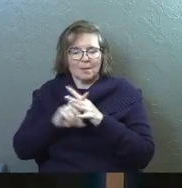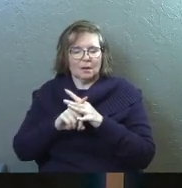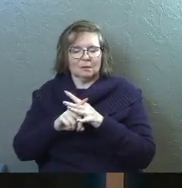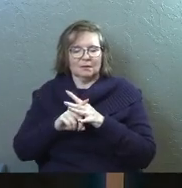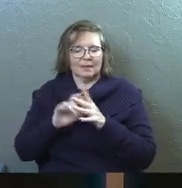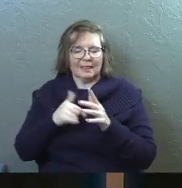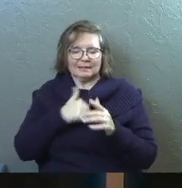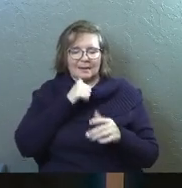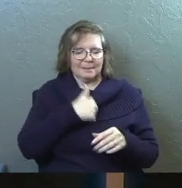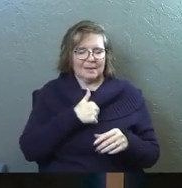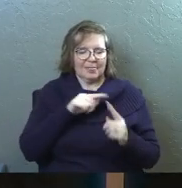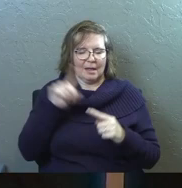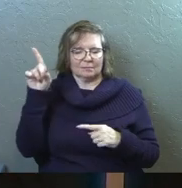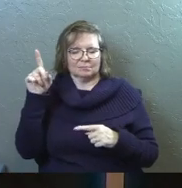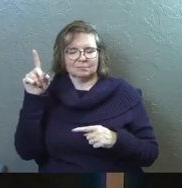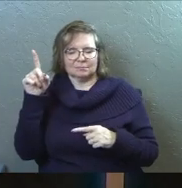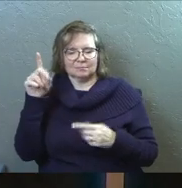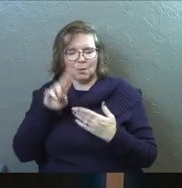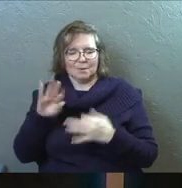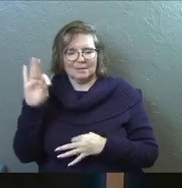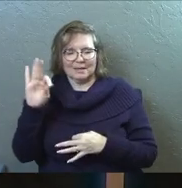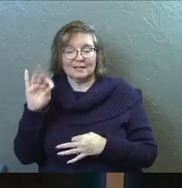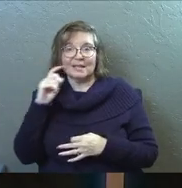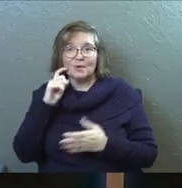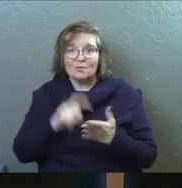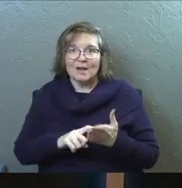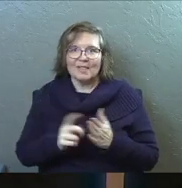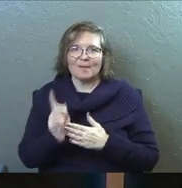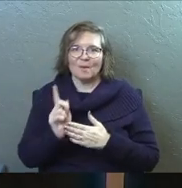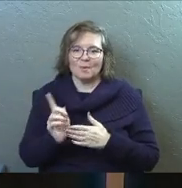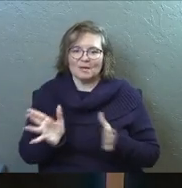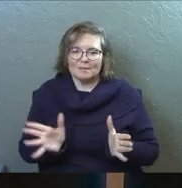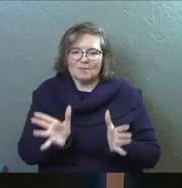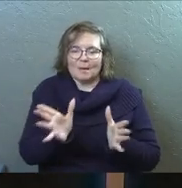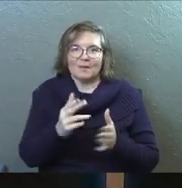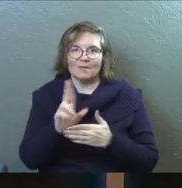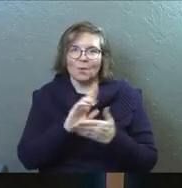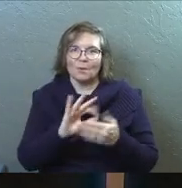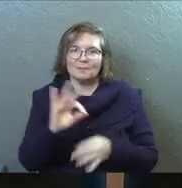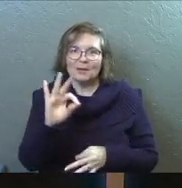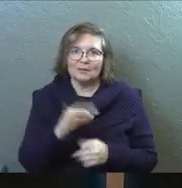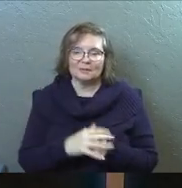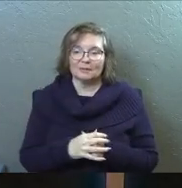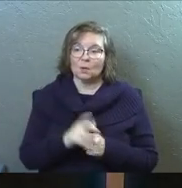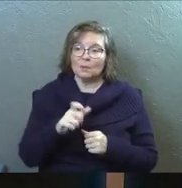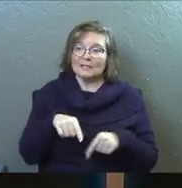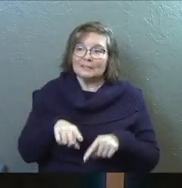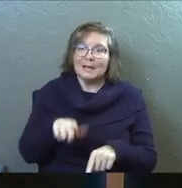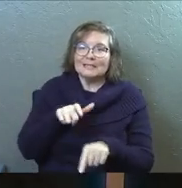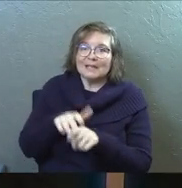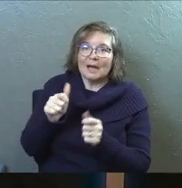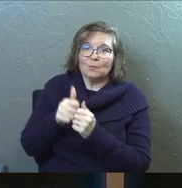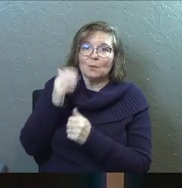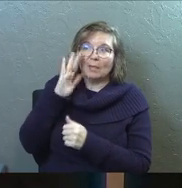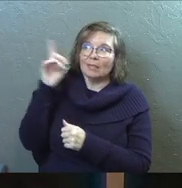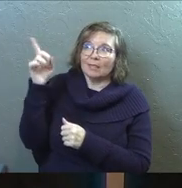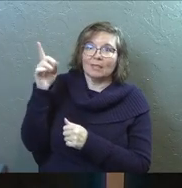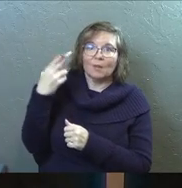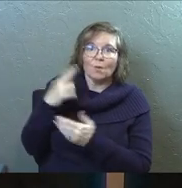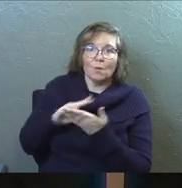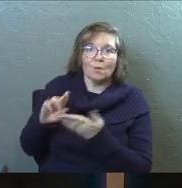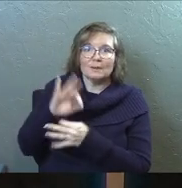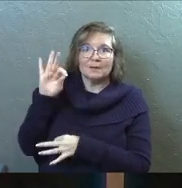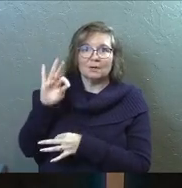He stands up because he recognizes the moment that he's in the prompting of the Holy Spirit. We need to spend time with him.